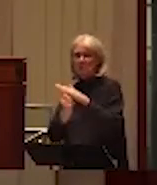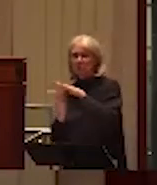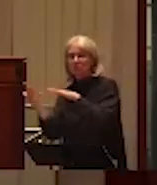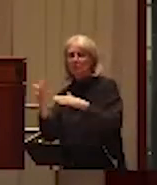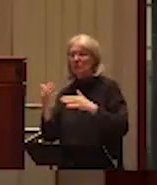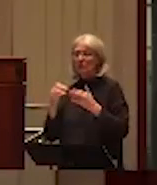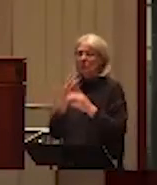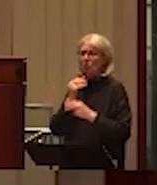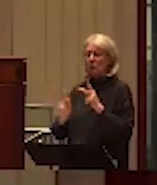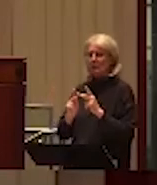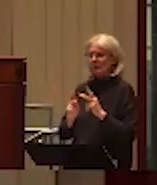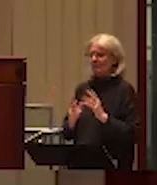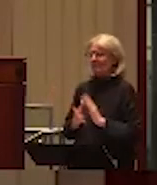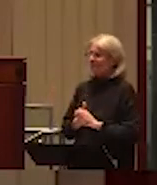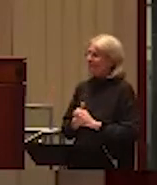dangerous concept.